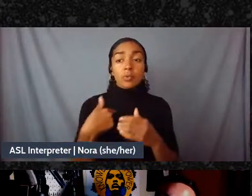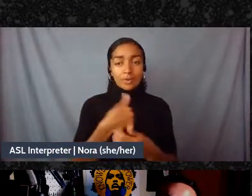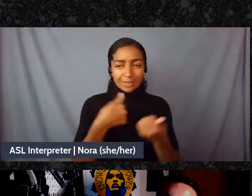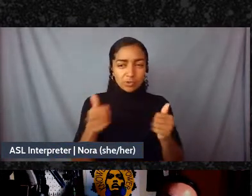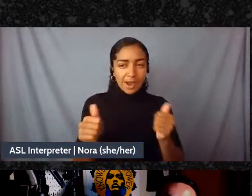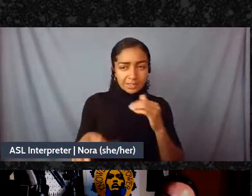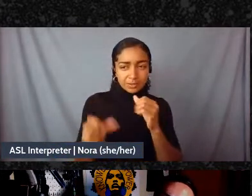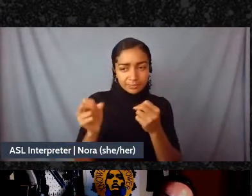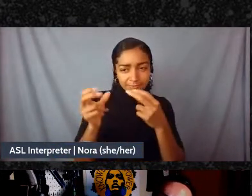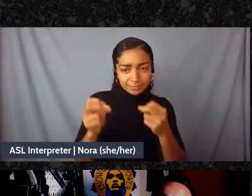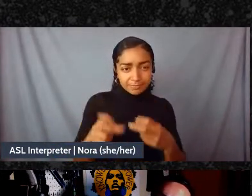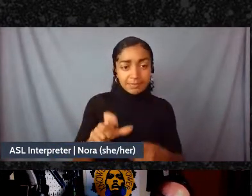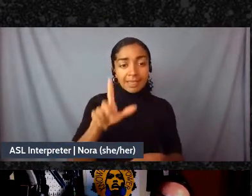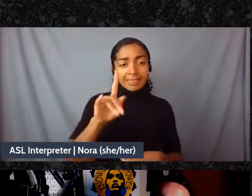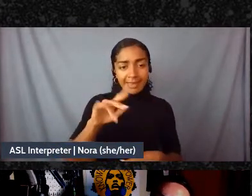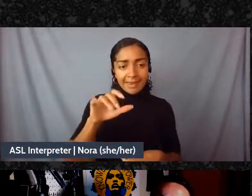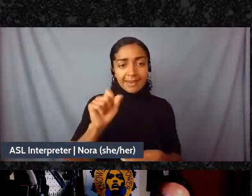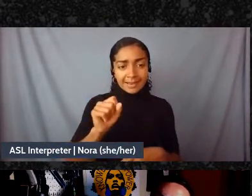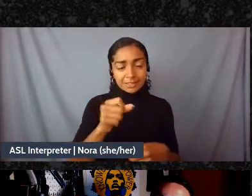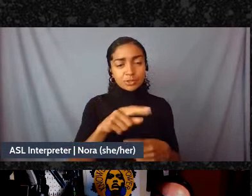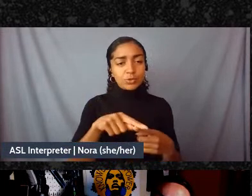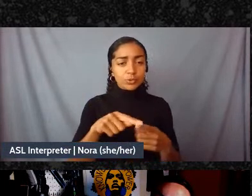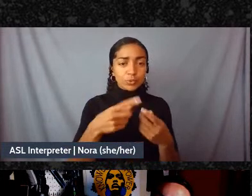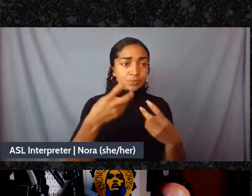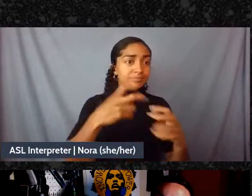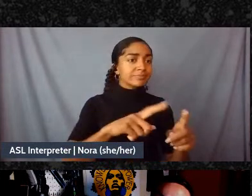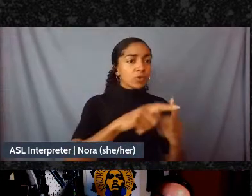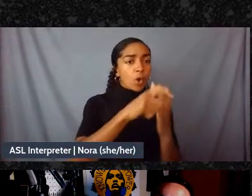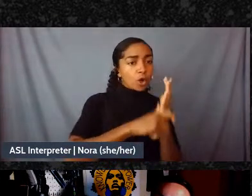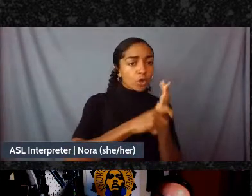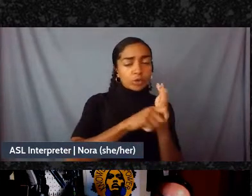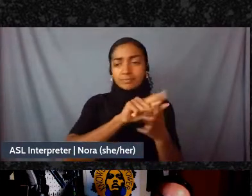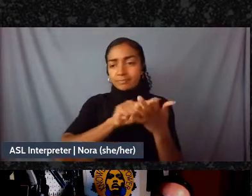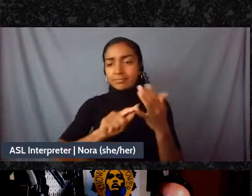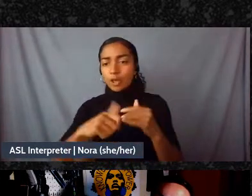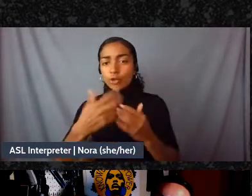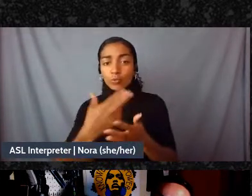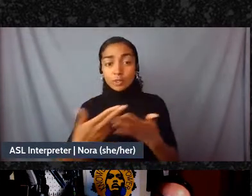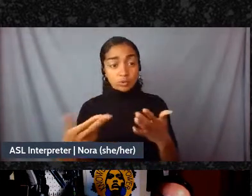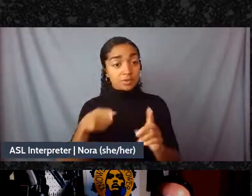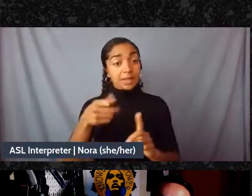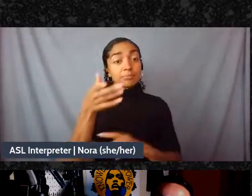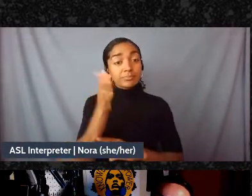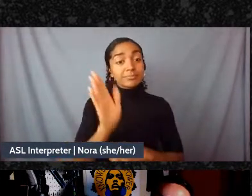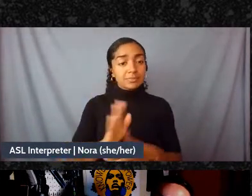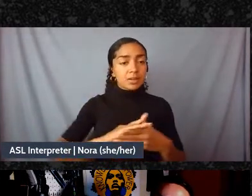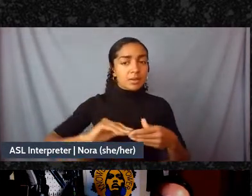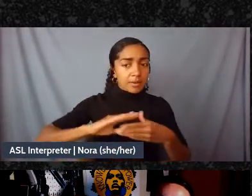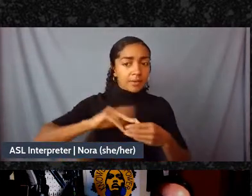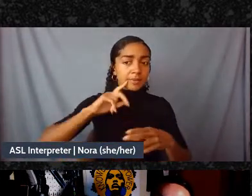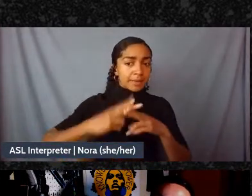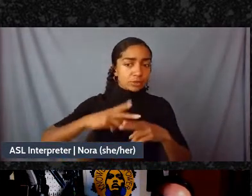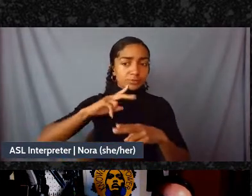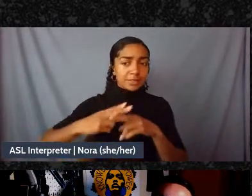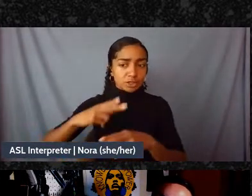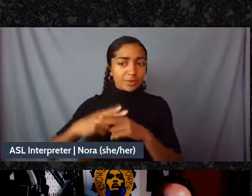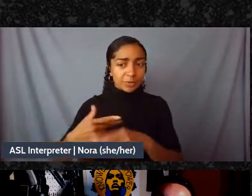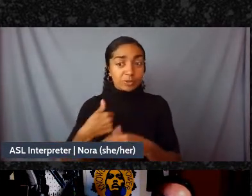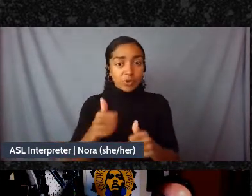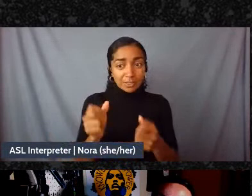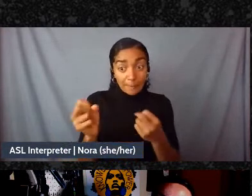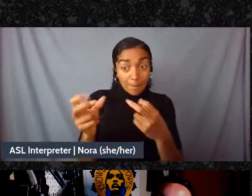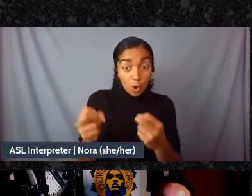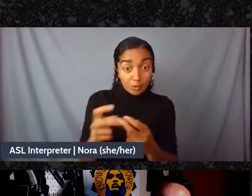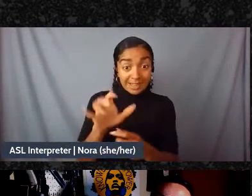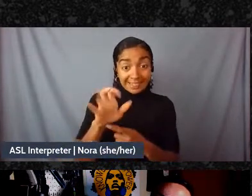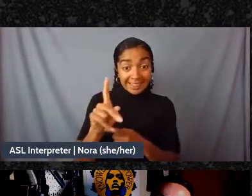links to articles and other resources that the speakers have been mentioning in their remarks in the chat